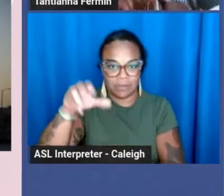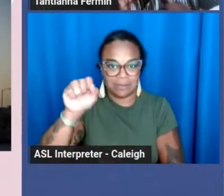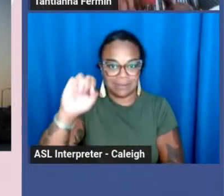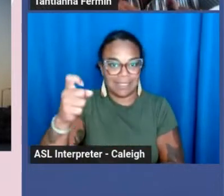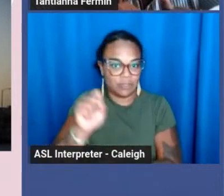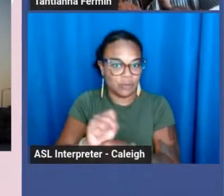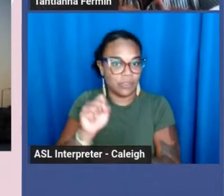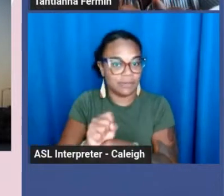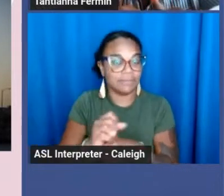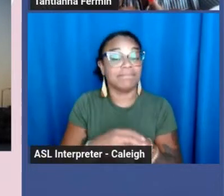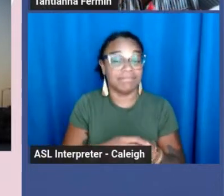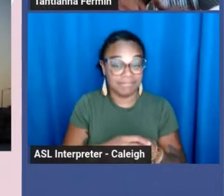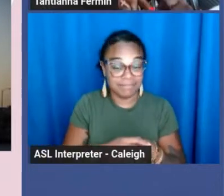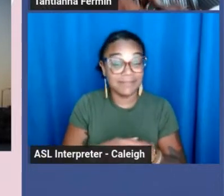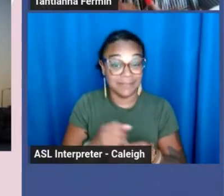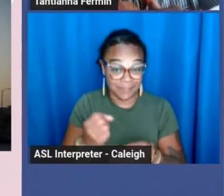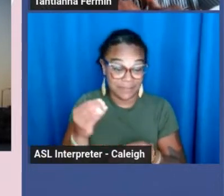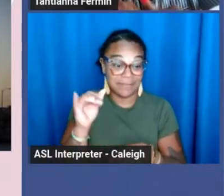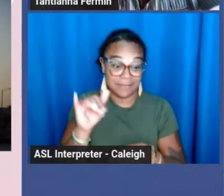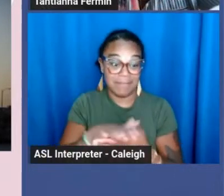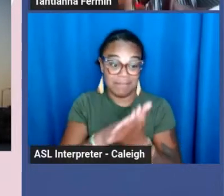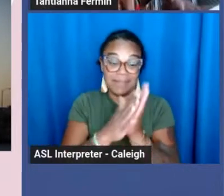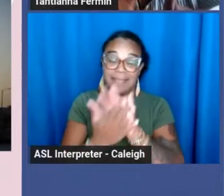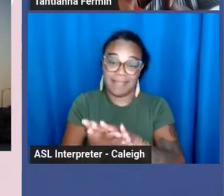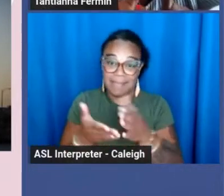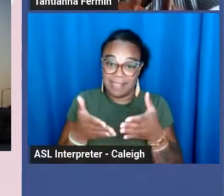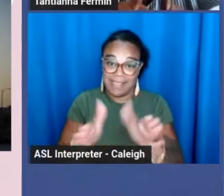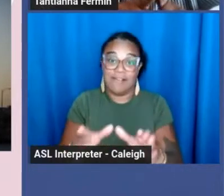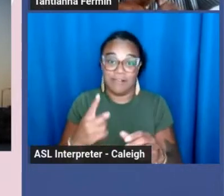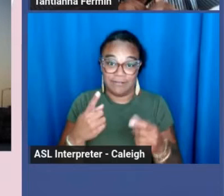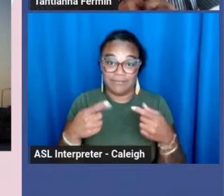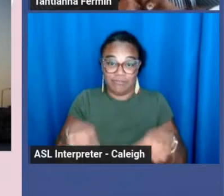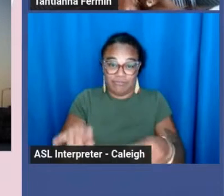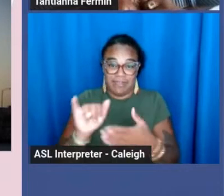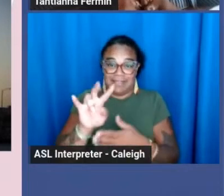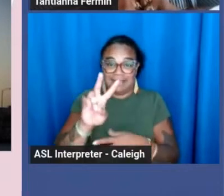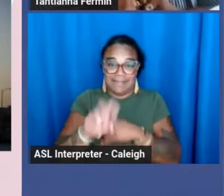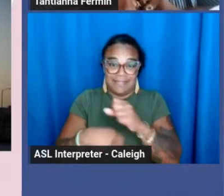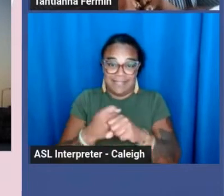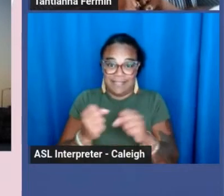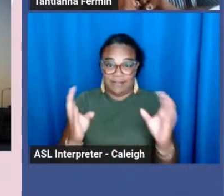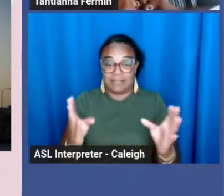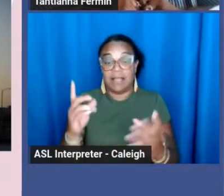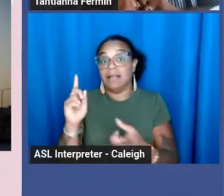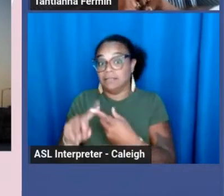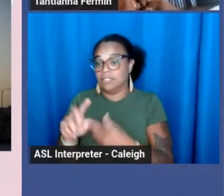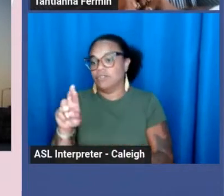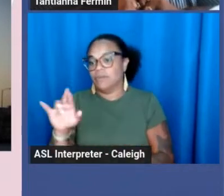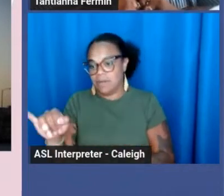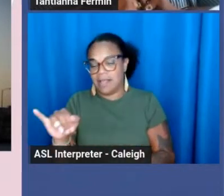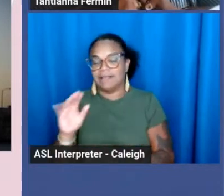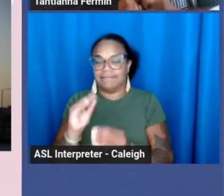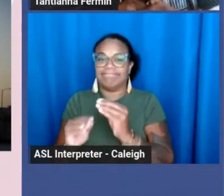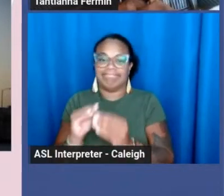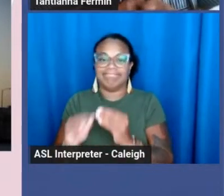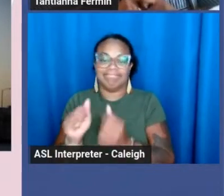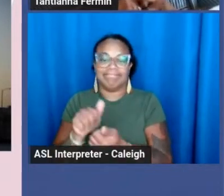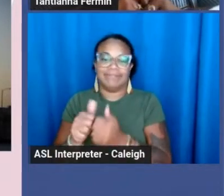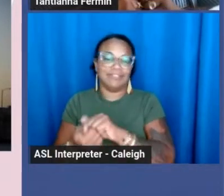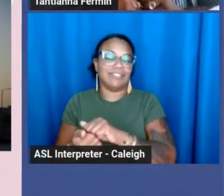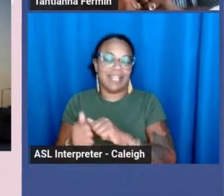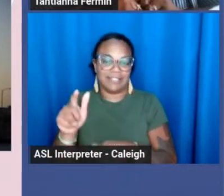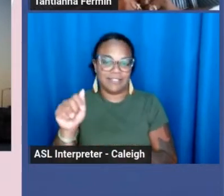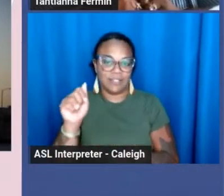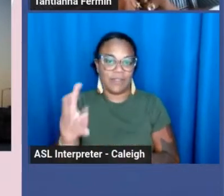And so for that reason, it became legal for that seven year period until Rhode Island was able to correct and rewrap